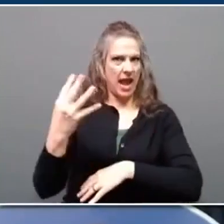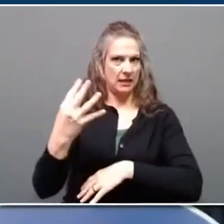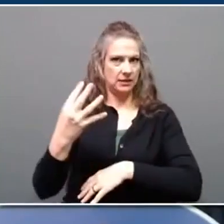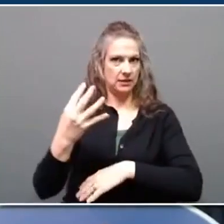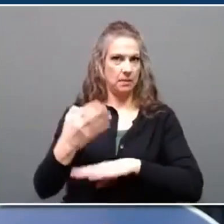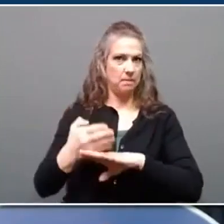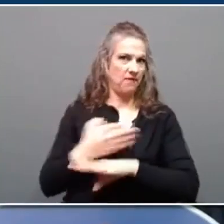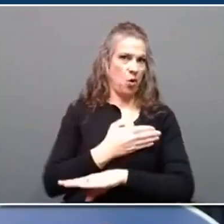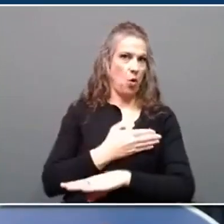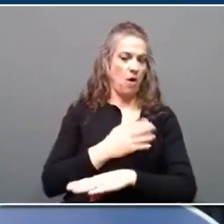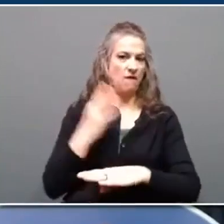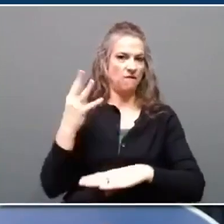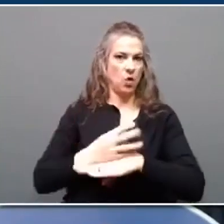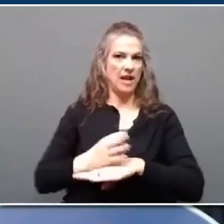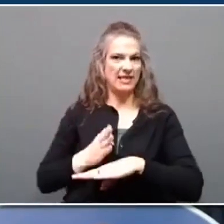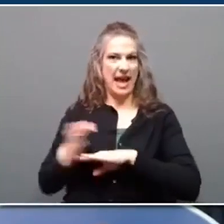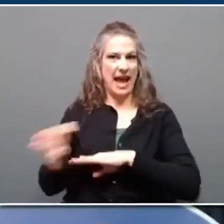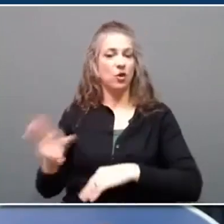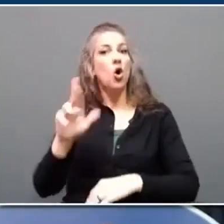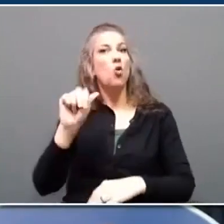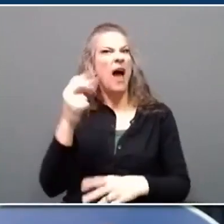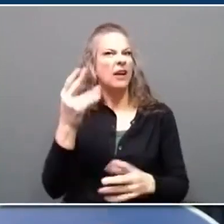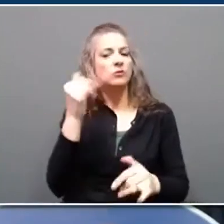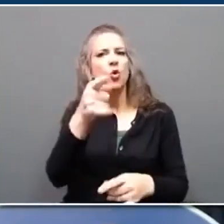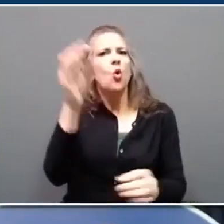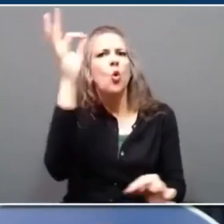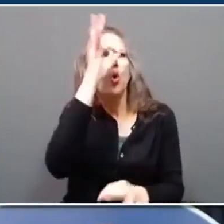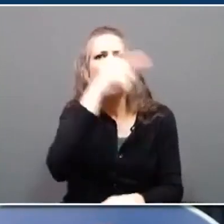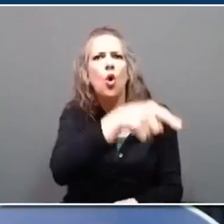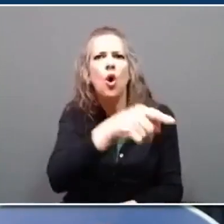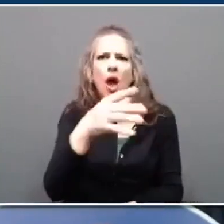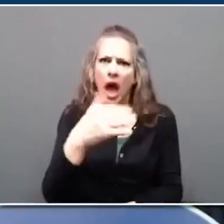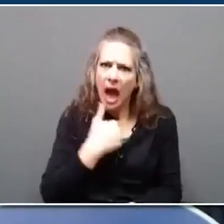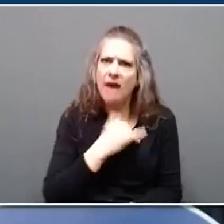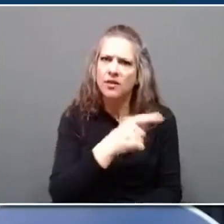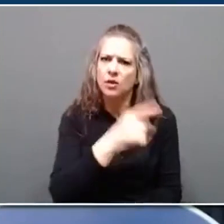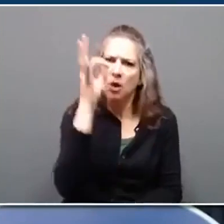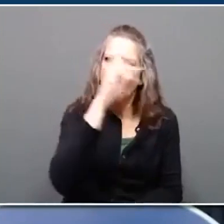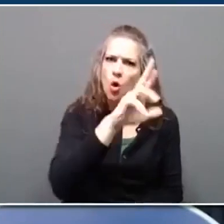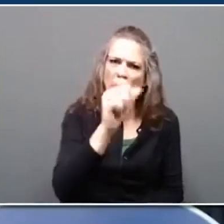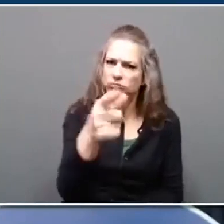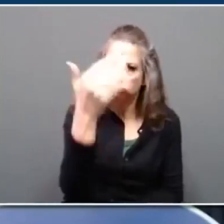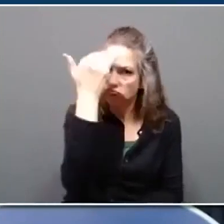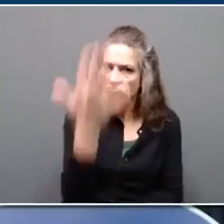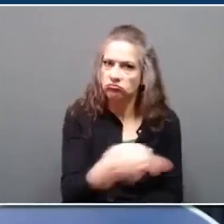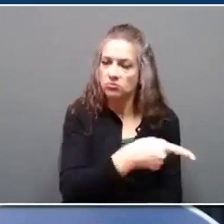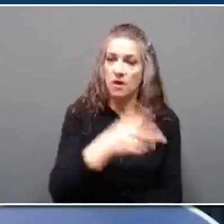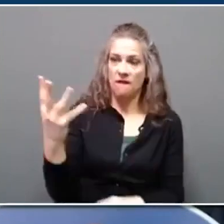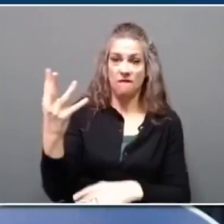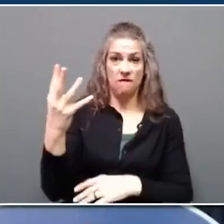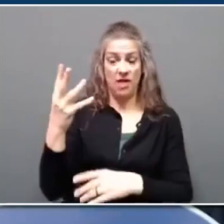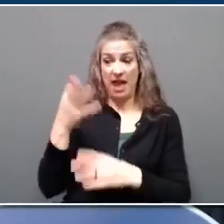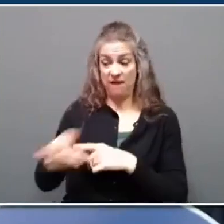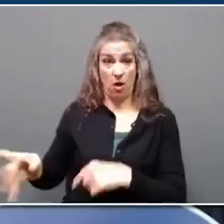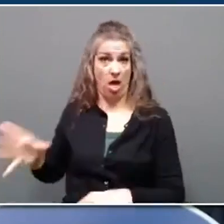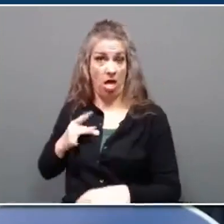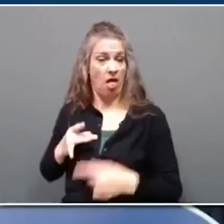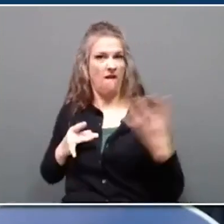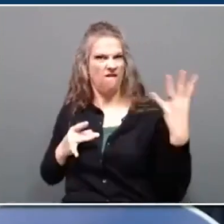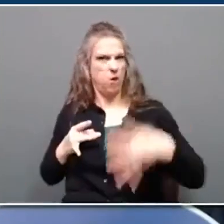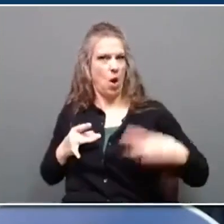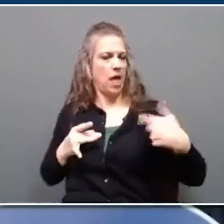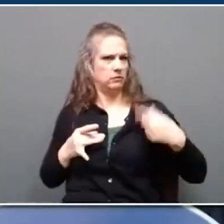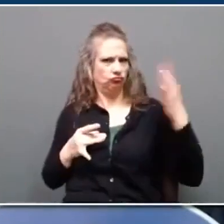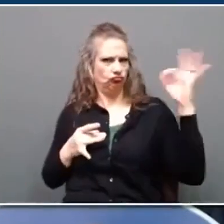So you don't know the people who are contagious for a good four days before they develop symptoms. Because of this, when someone is